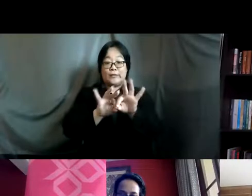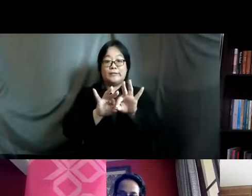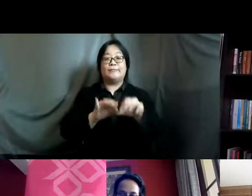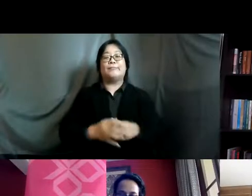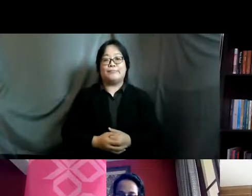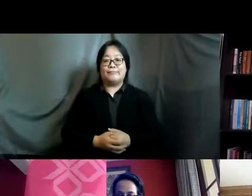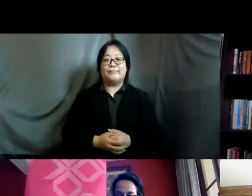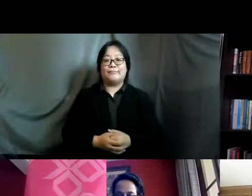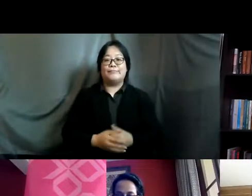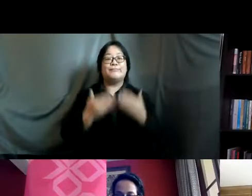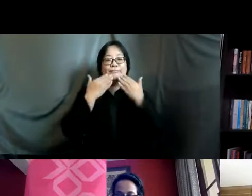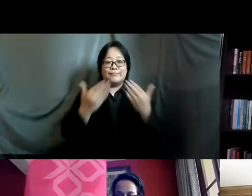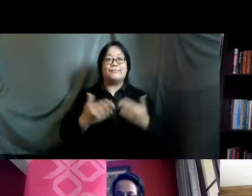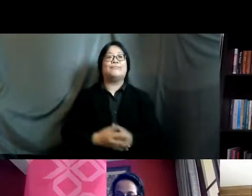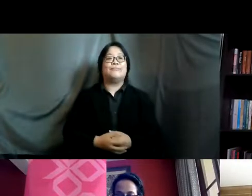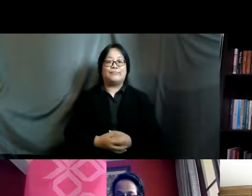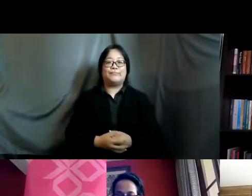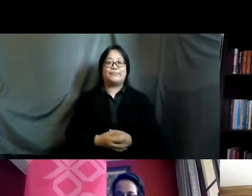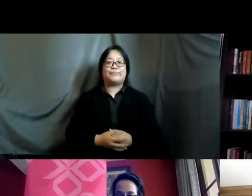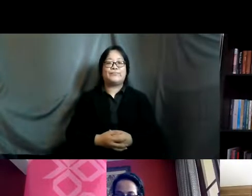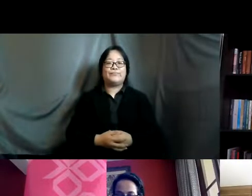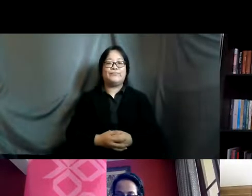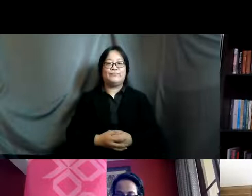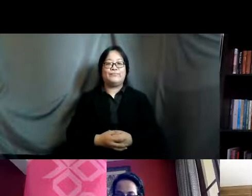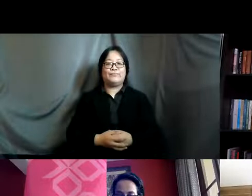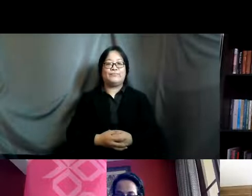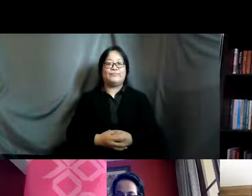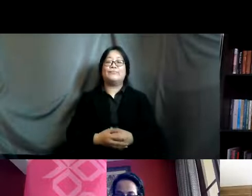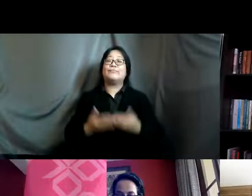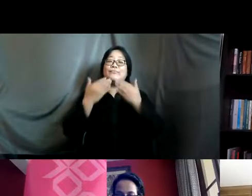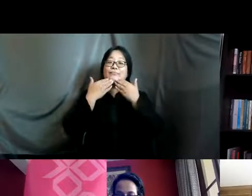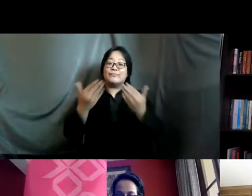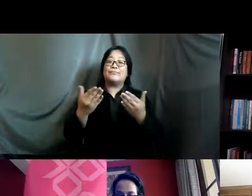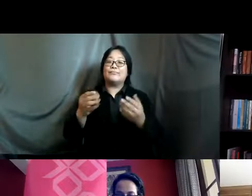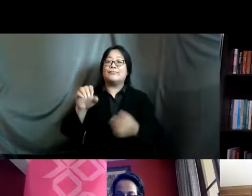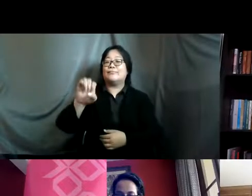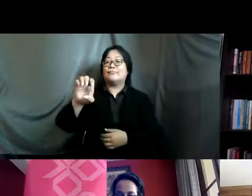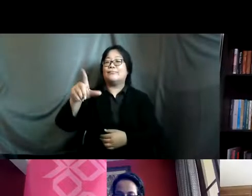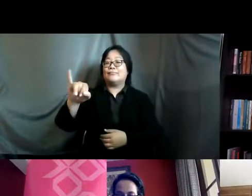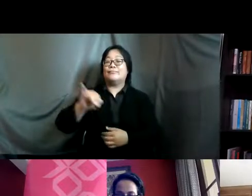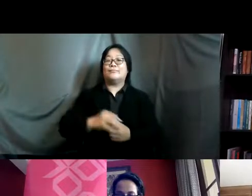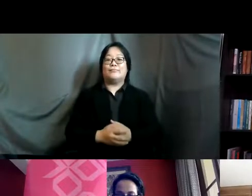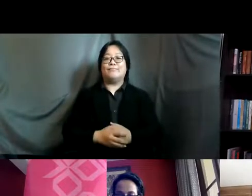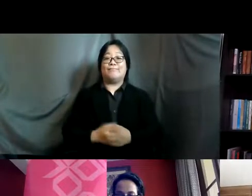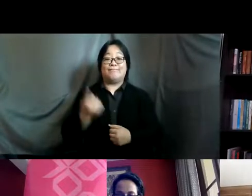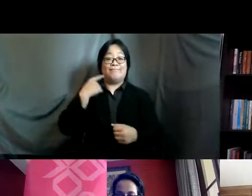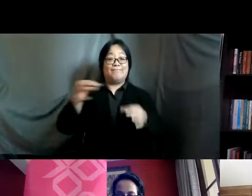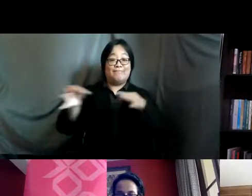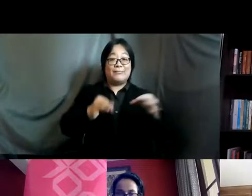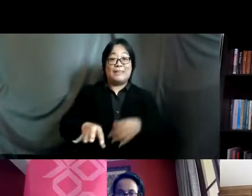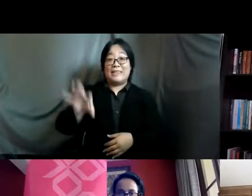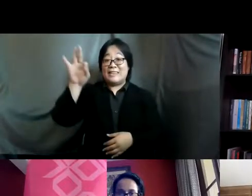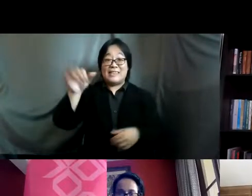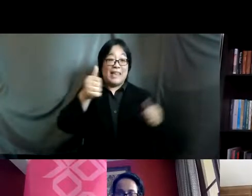thank you thank you thank you so much so i i think the fact that you've mentioned our nine pilot